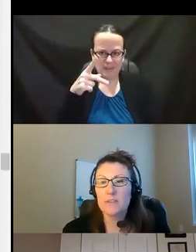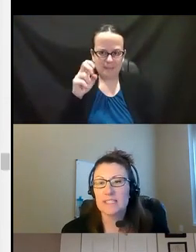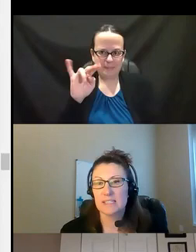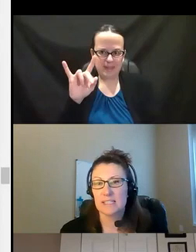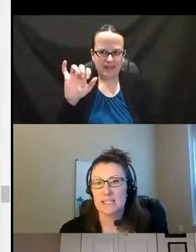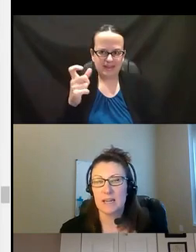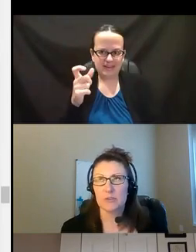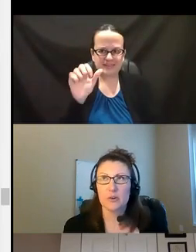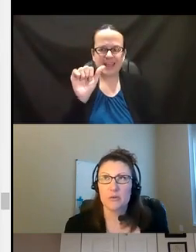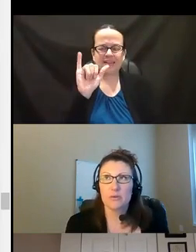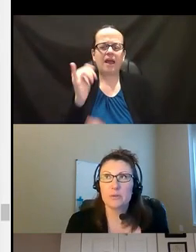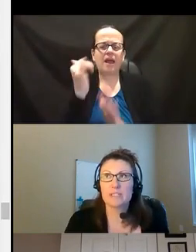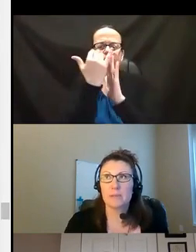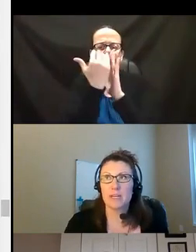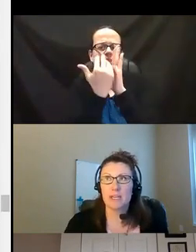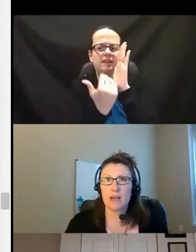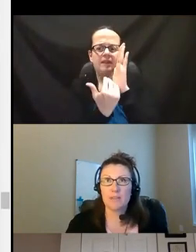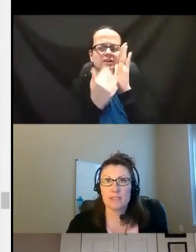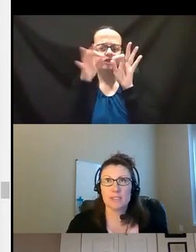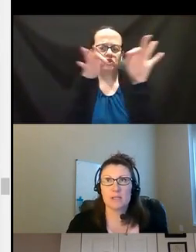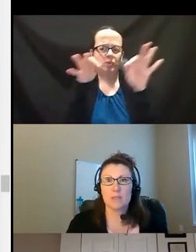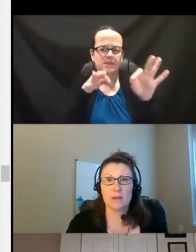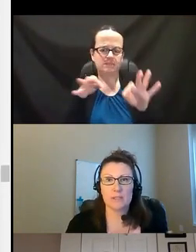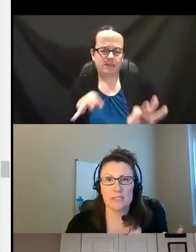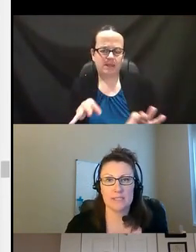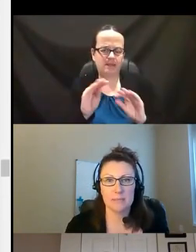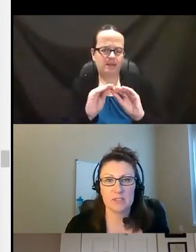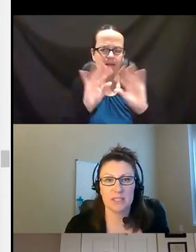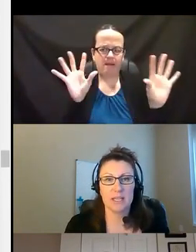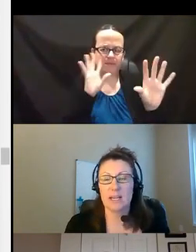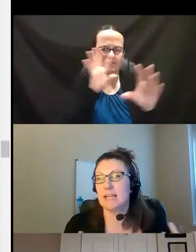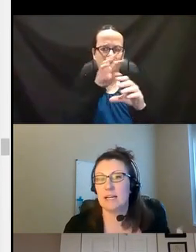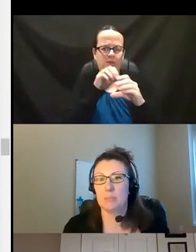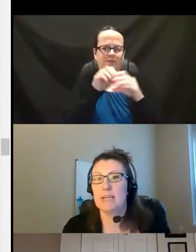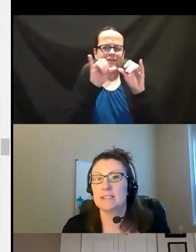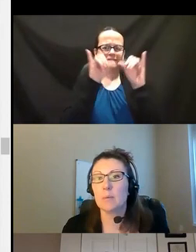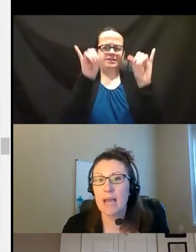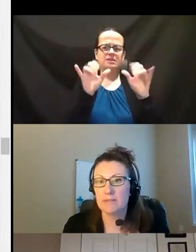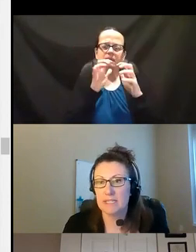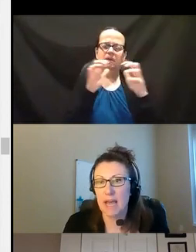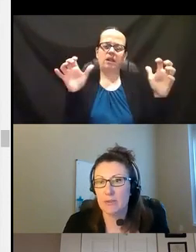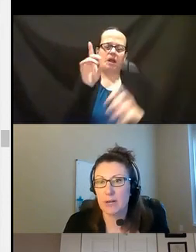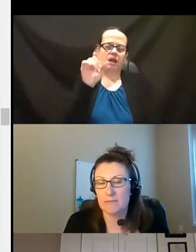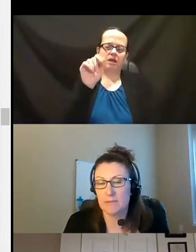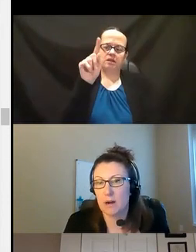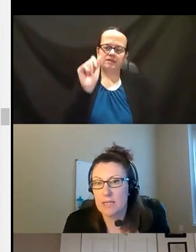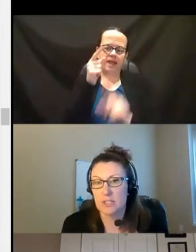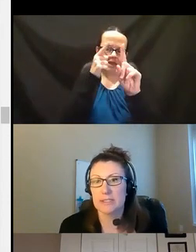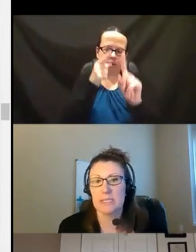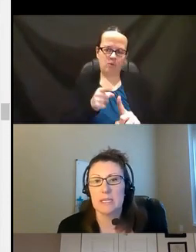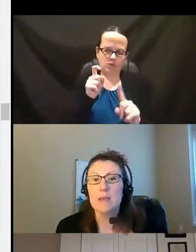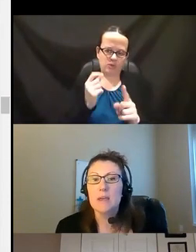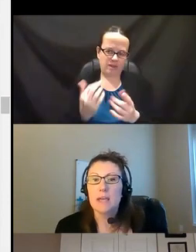All this is listing out. So to explain, obviously, within our system, there's a lot of data points that we have to gather as a VR